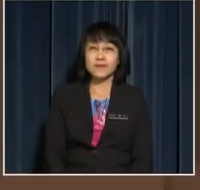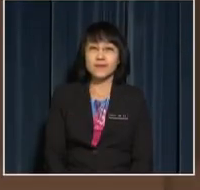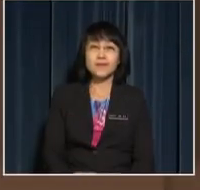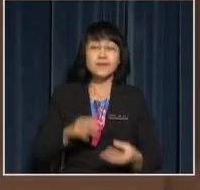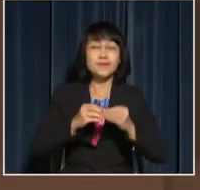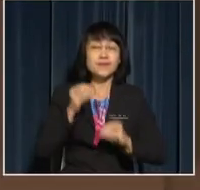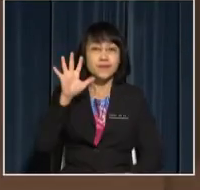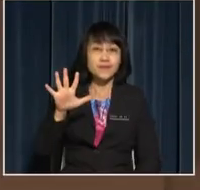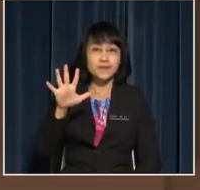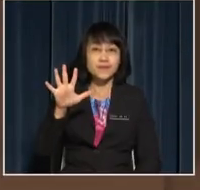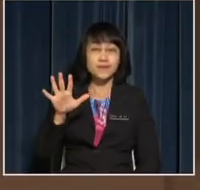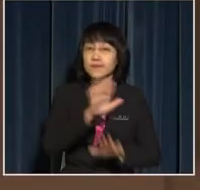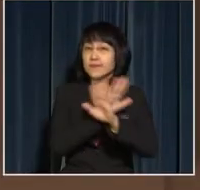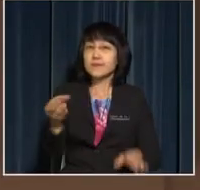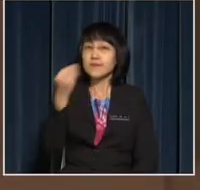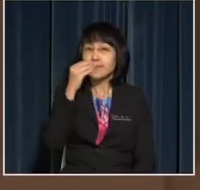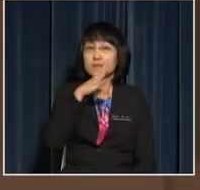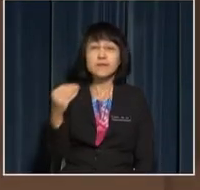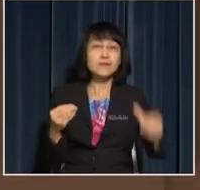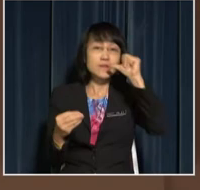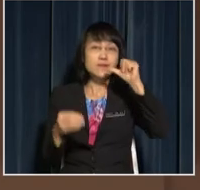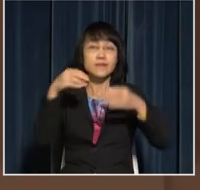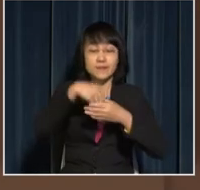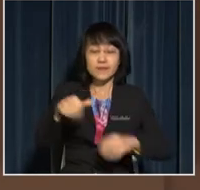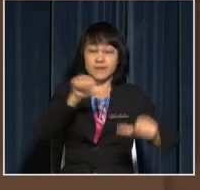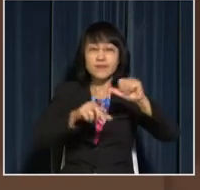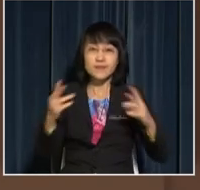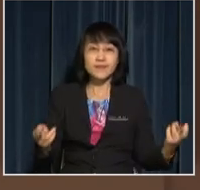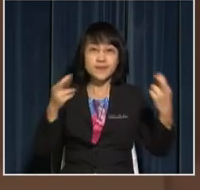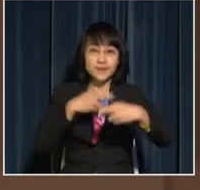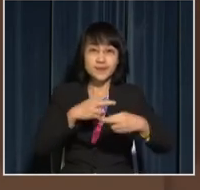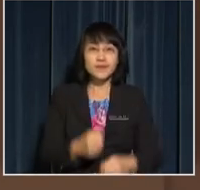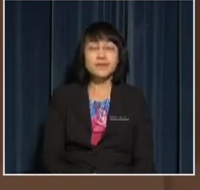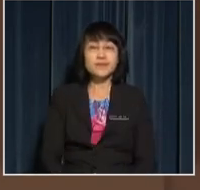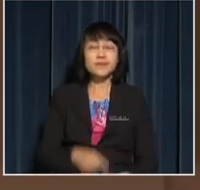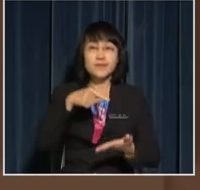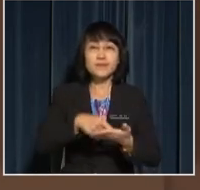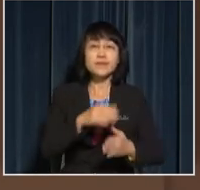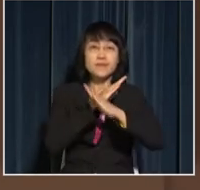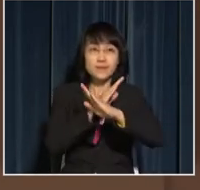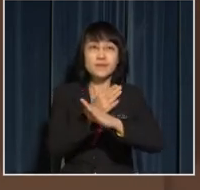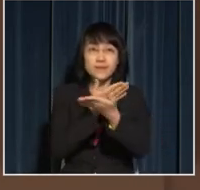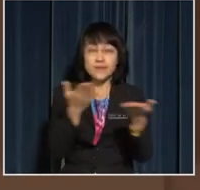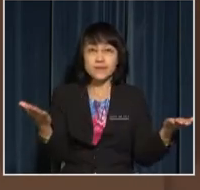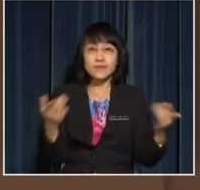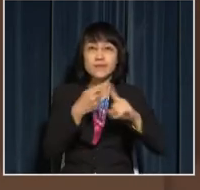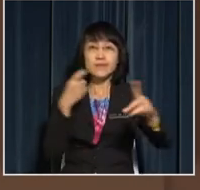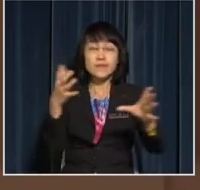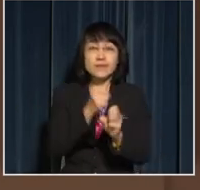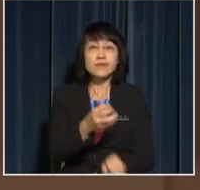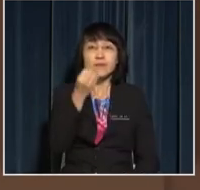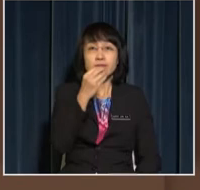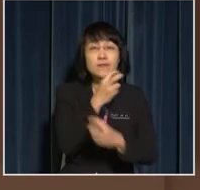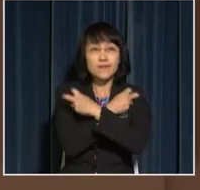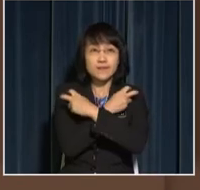Number five Do not eat and drink in the Science Room This is to prevent you from